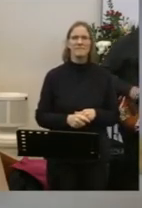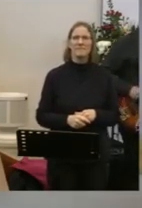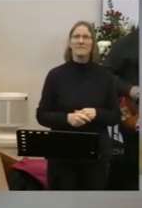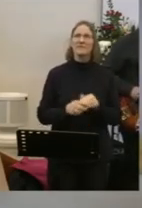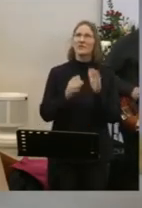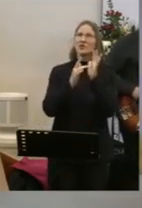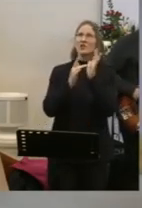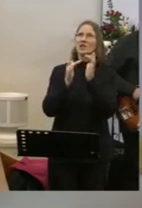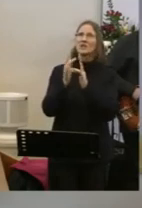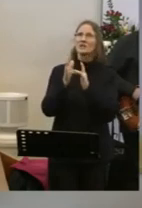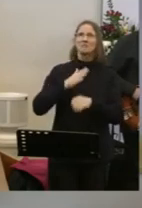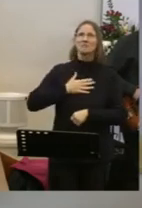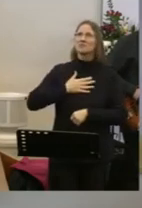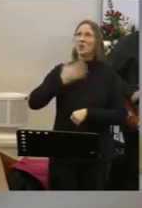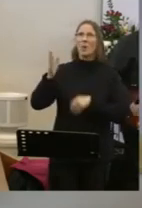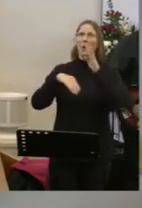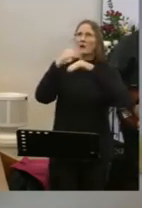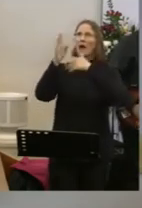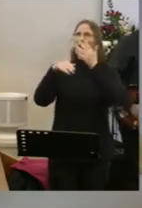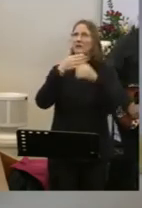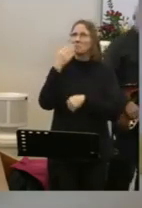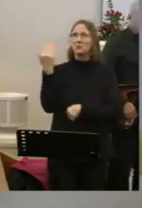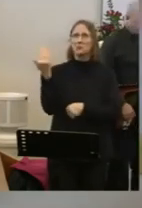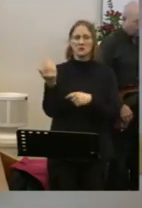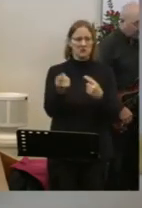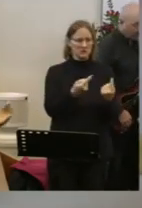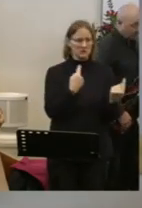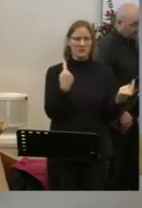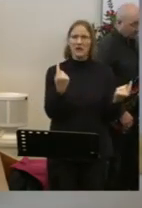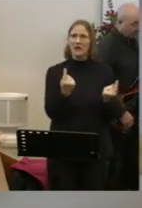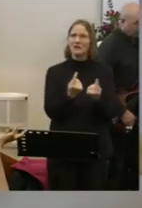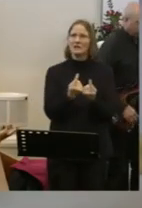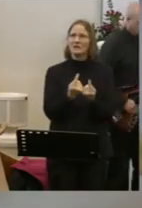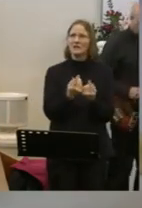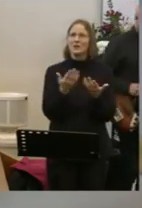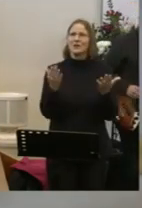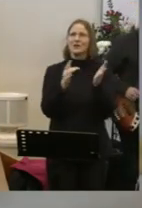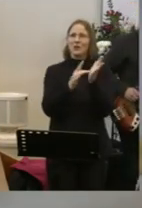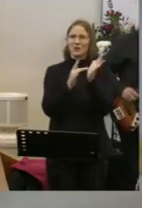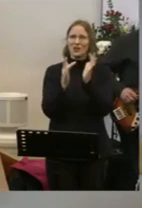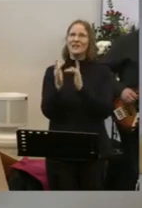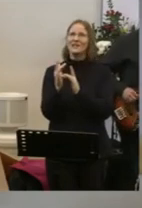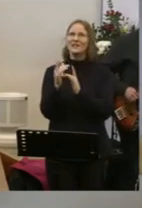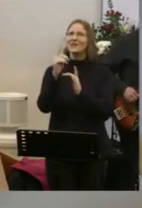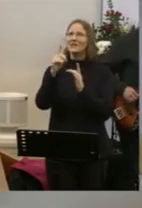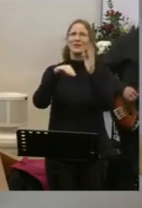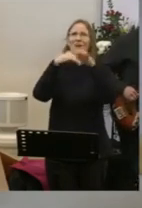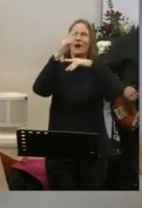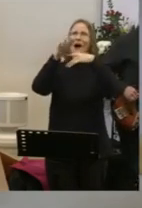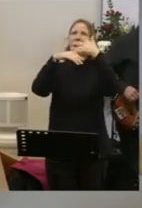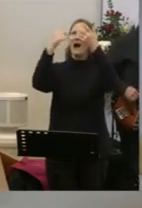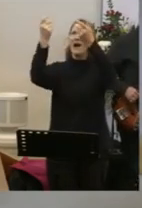You didn't want heaven without us You didn't Jesus